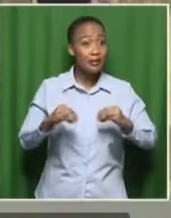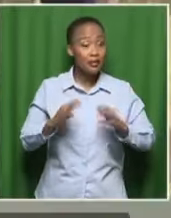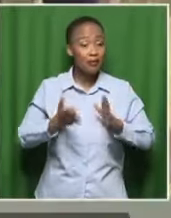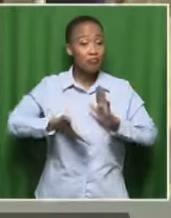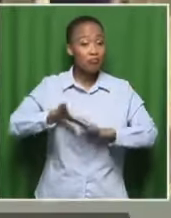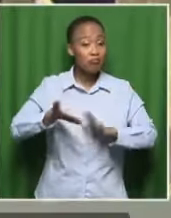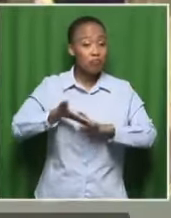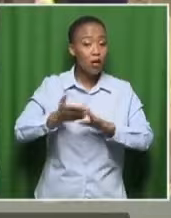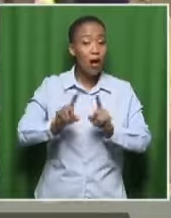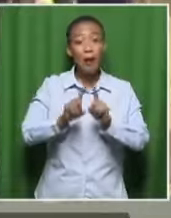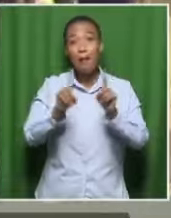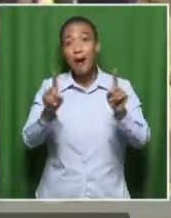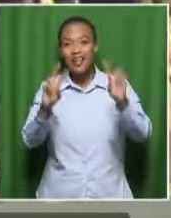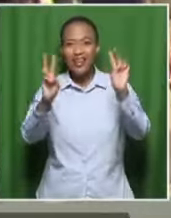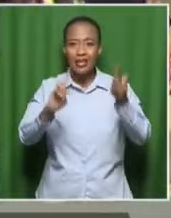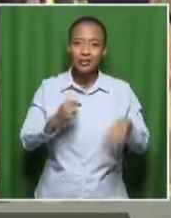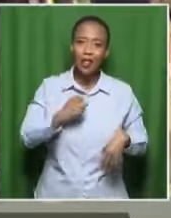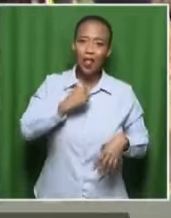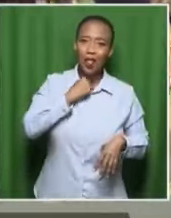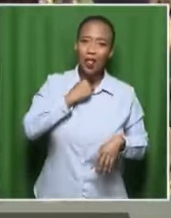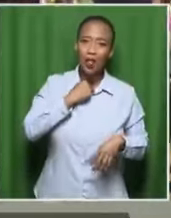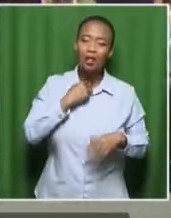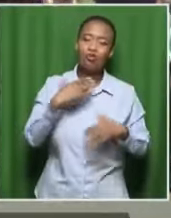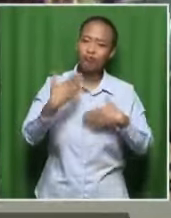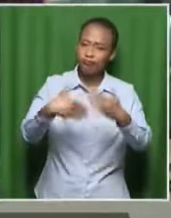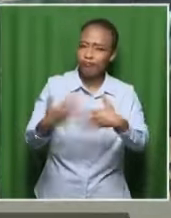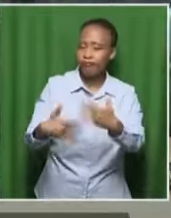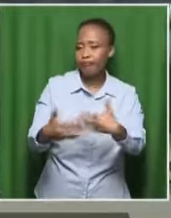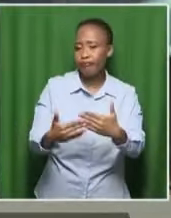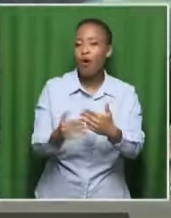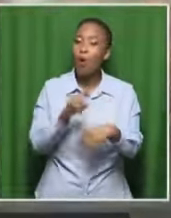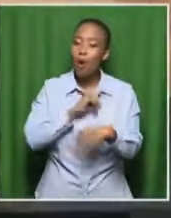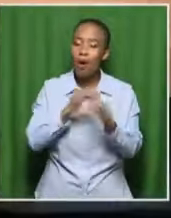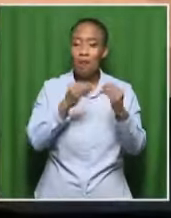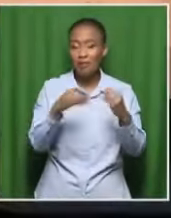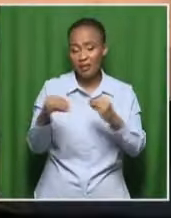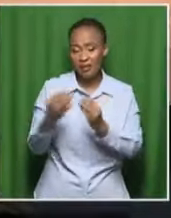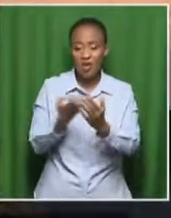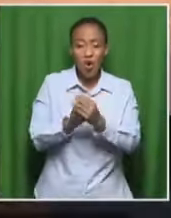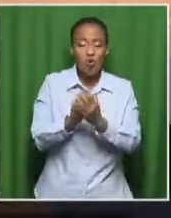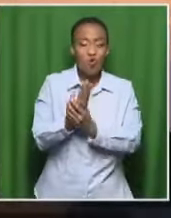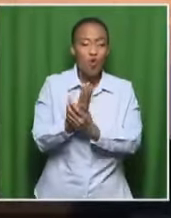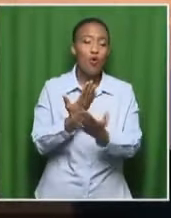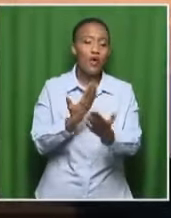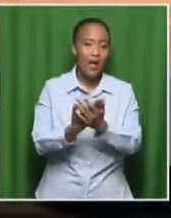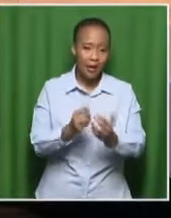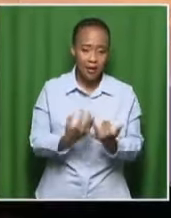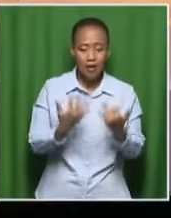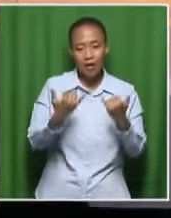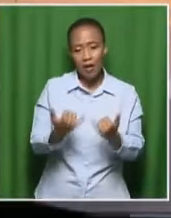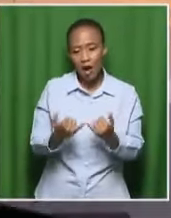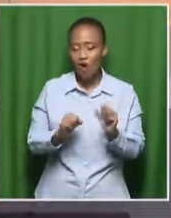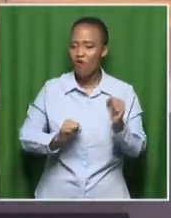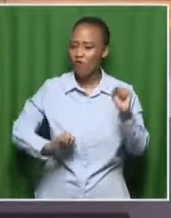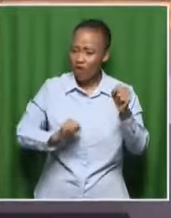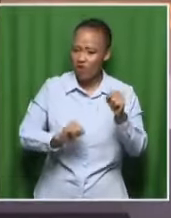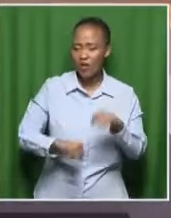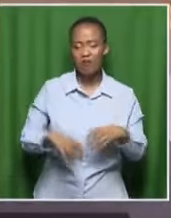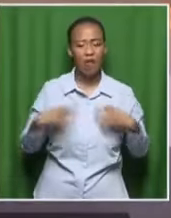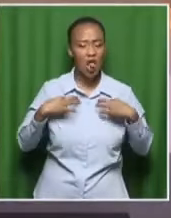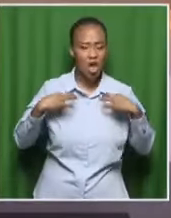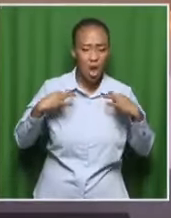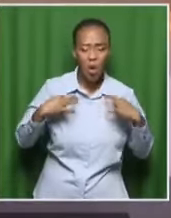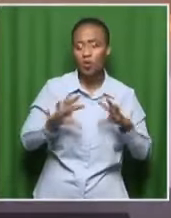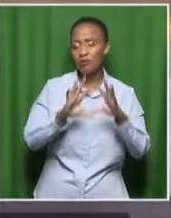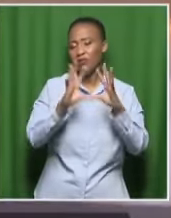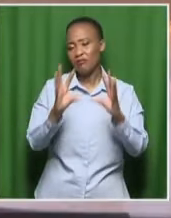into the grid to keep them going. And one of the big drivers of unemployment has been load shedding, which has seen factories close and relocate. So